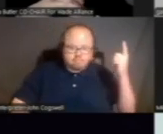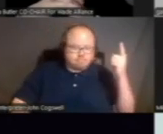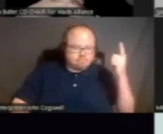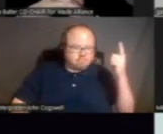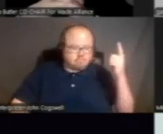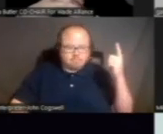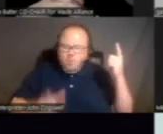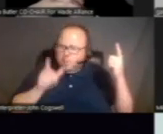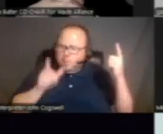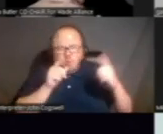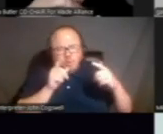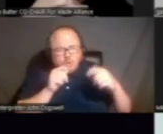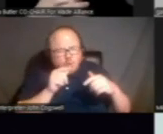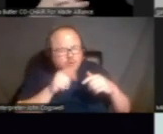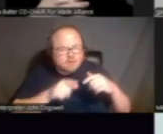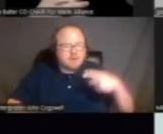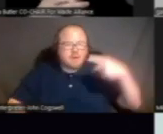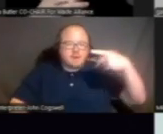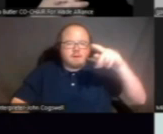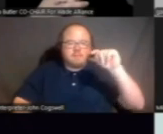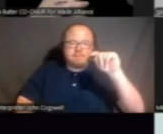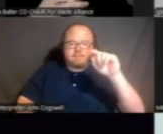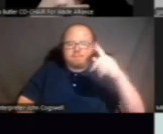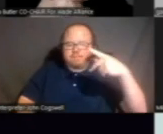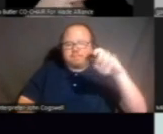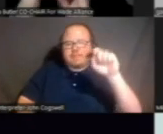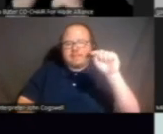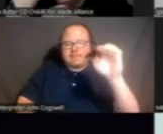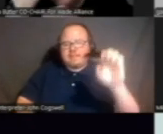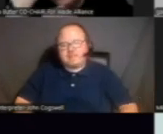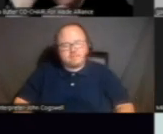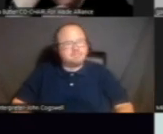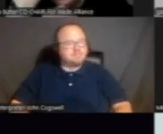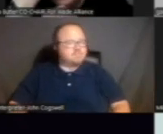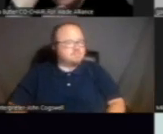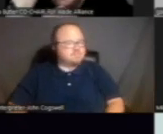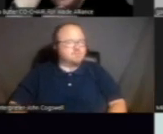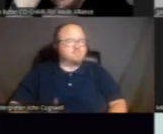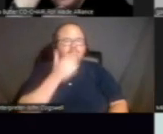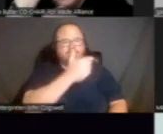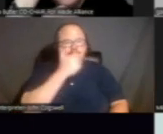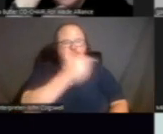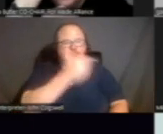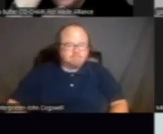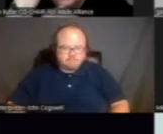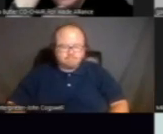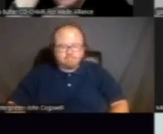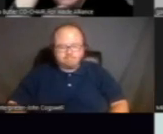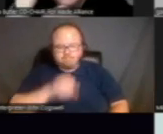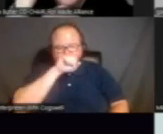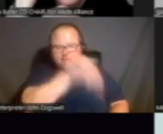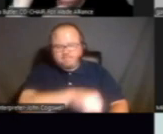And who is that? Peter. Thank you, Peter. Okay. I like it.